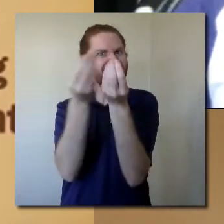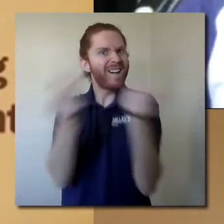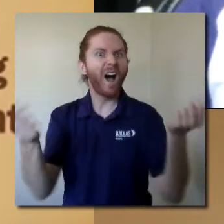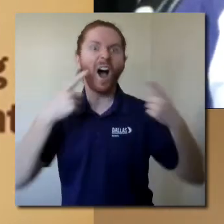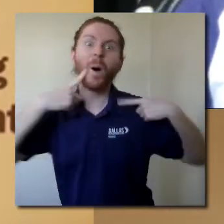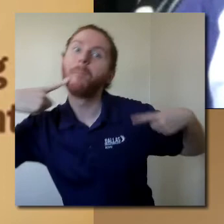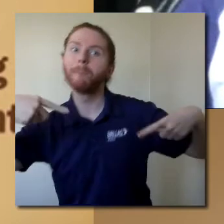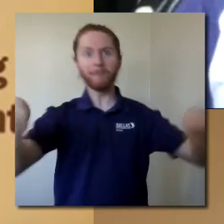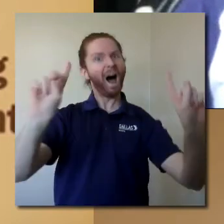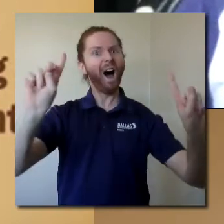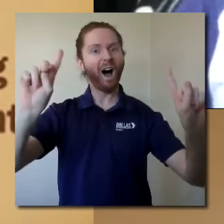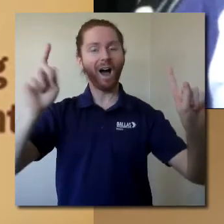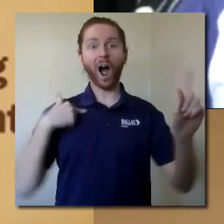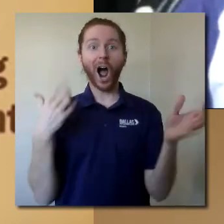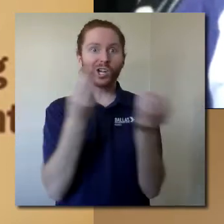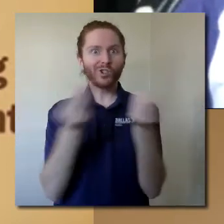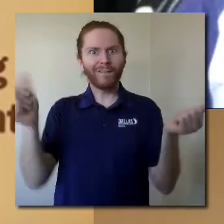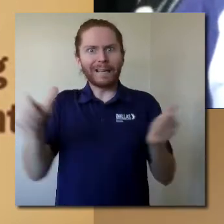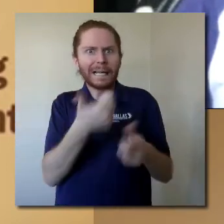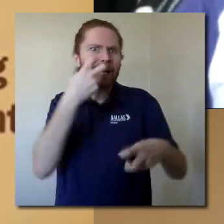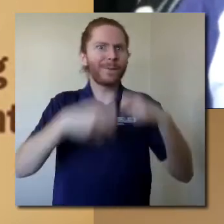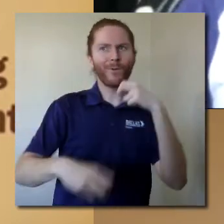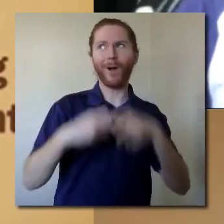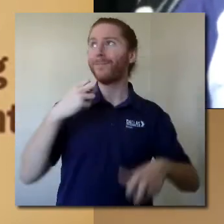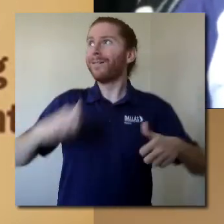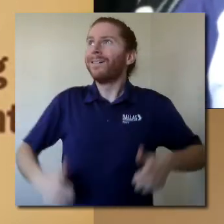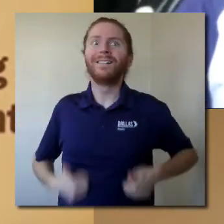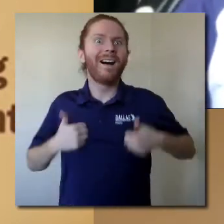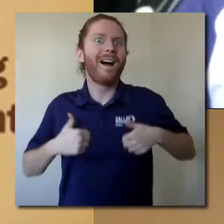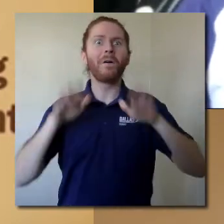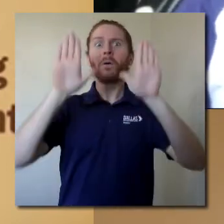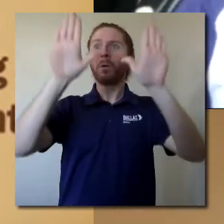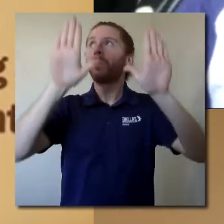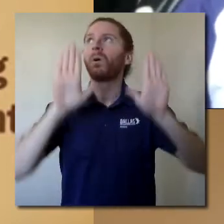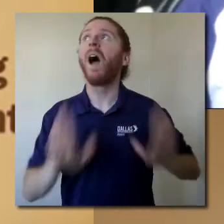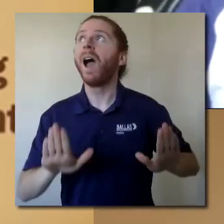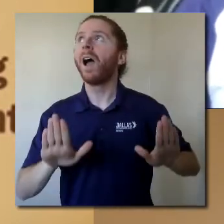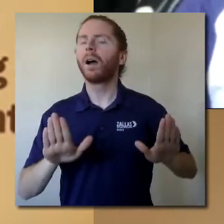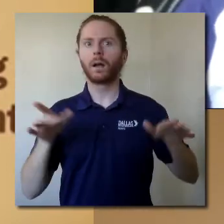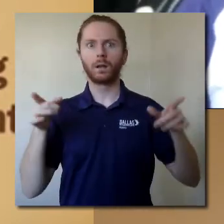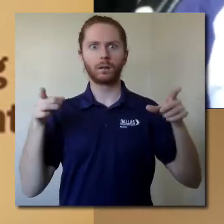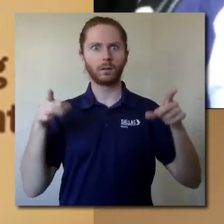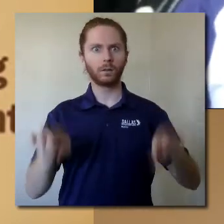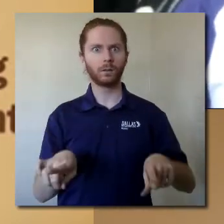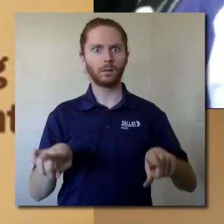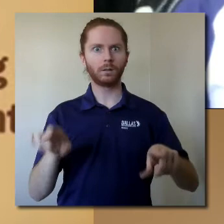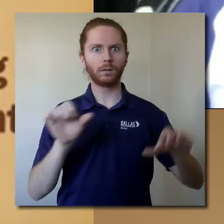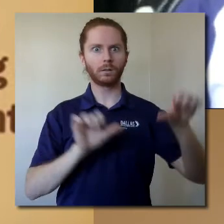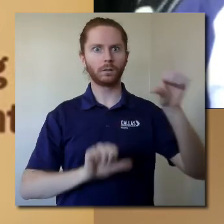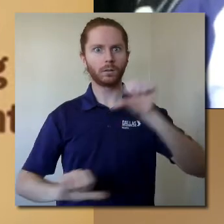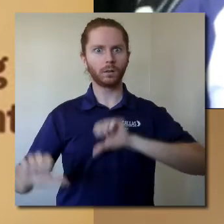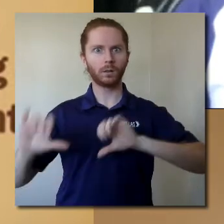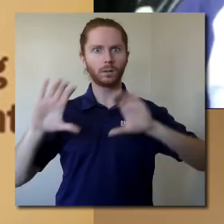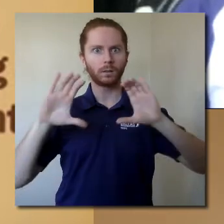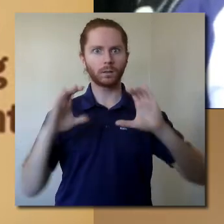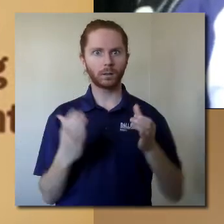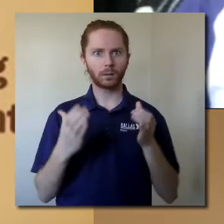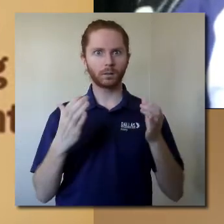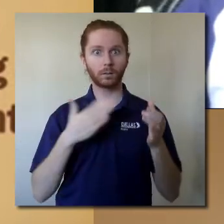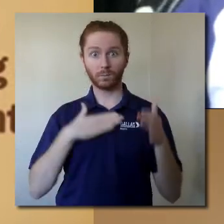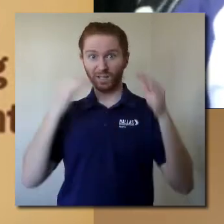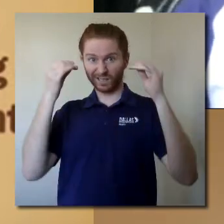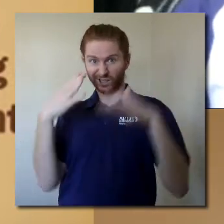life is just great until science class. When Mr. Newton says,